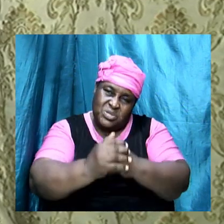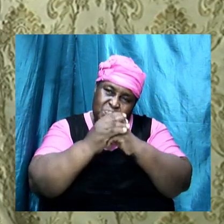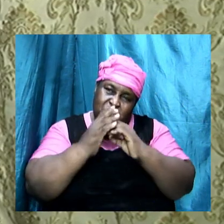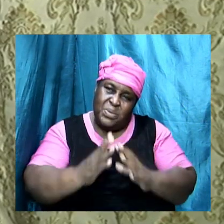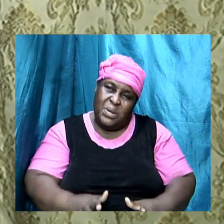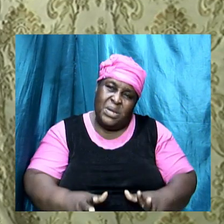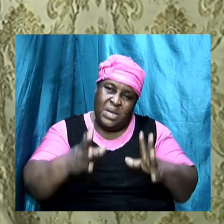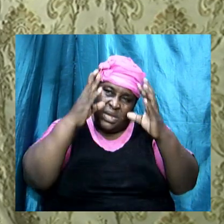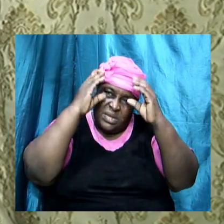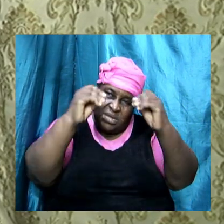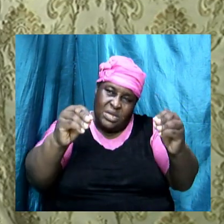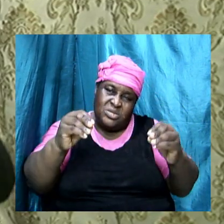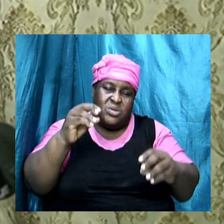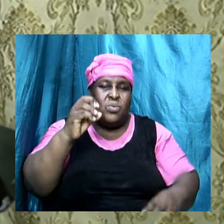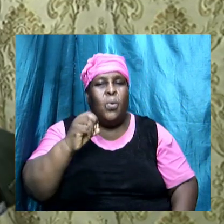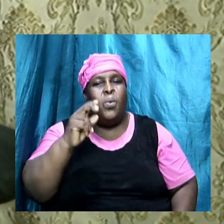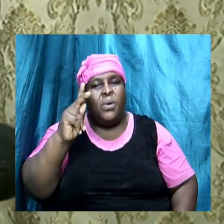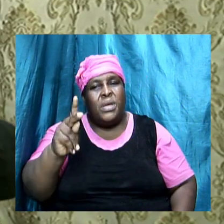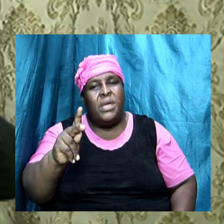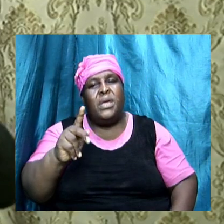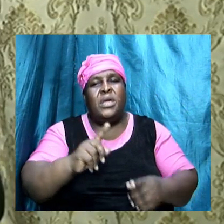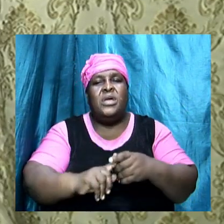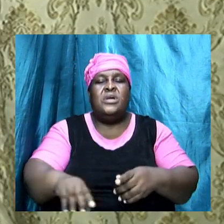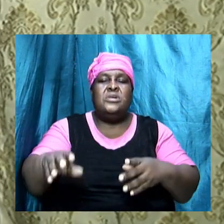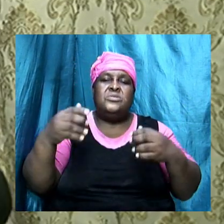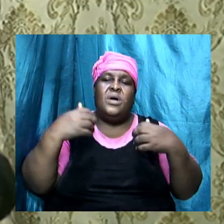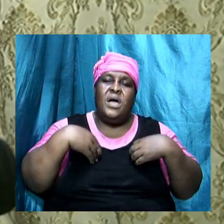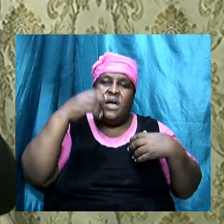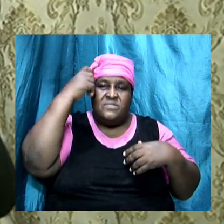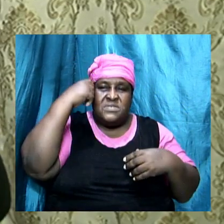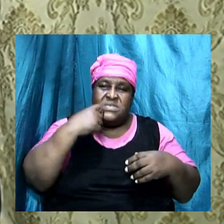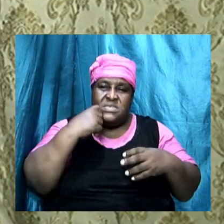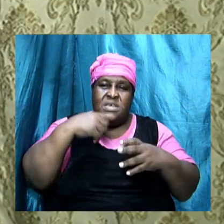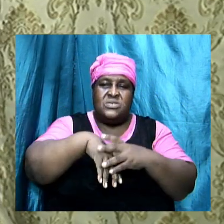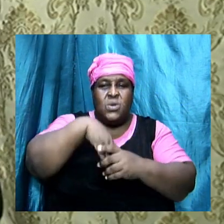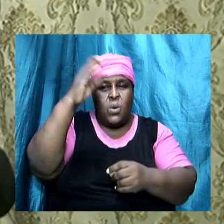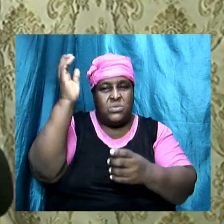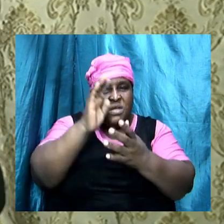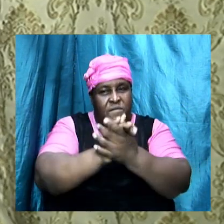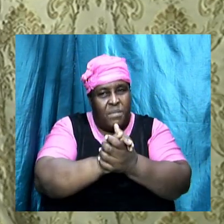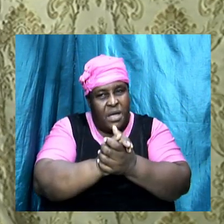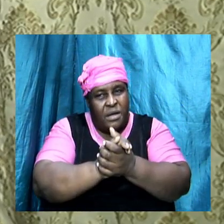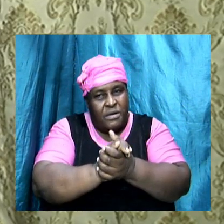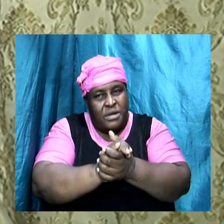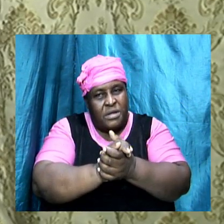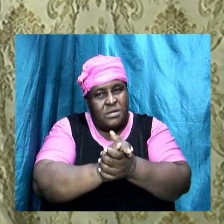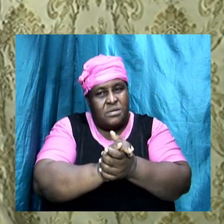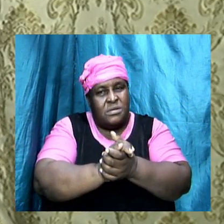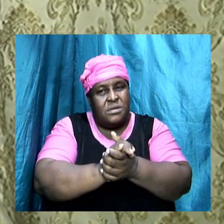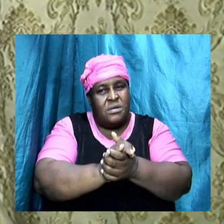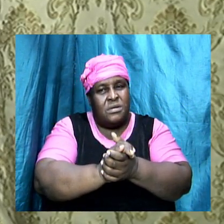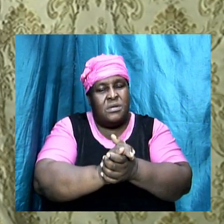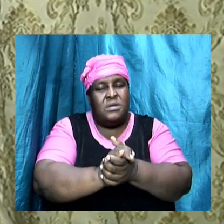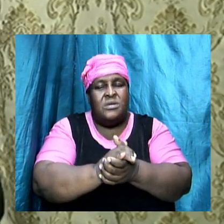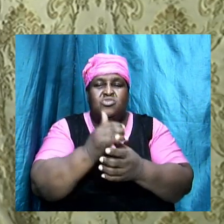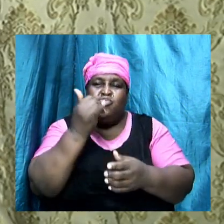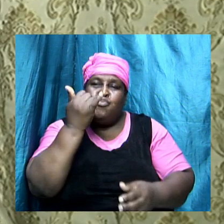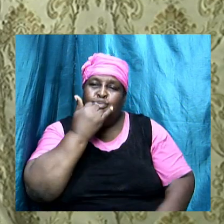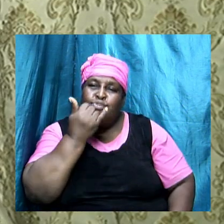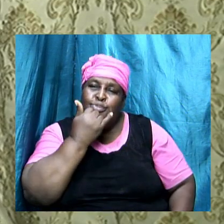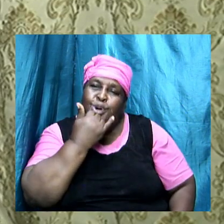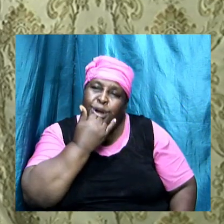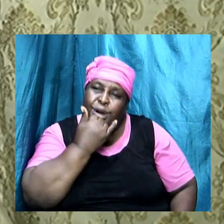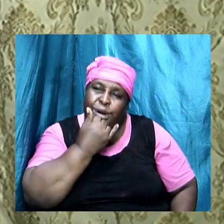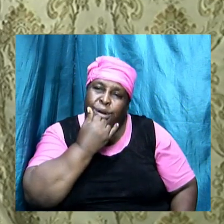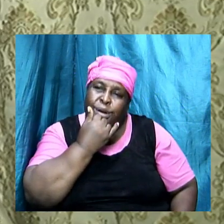it was okay so when they go and they come back and say look here it is similar to persons going